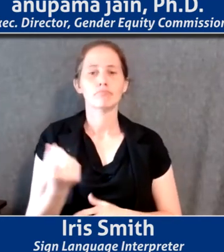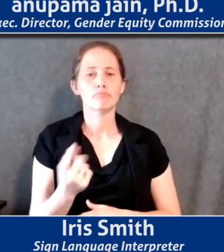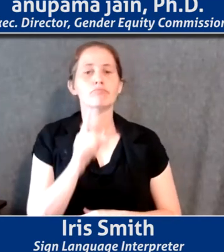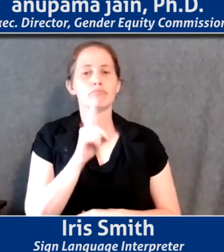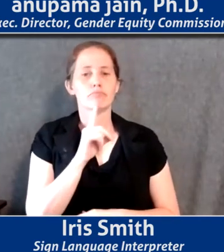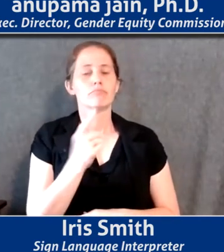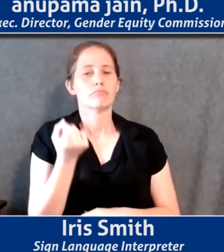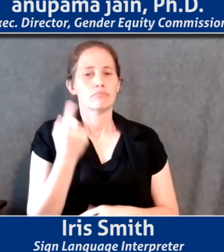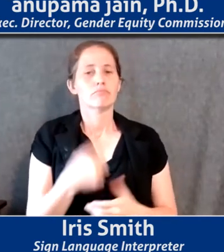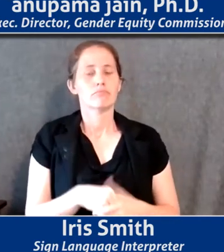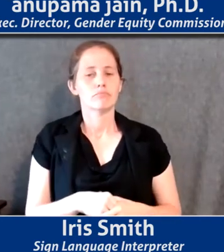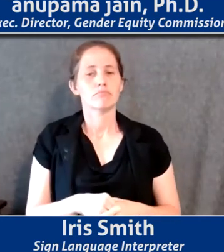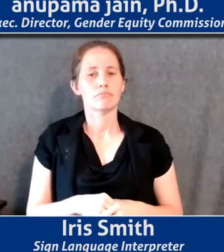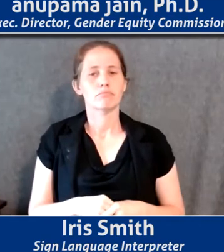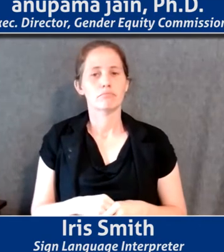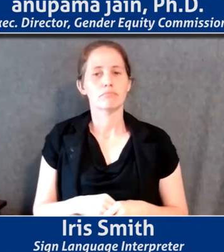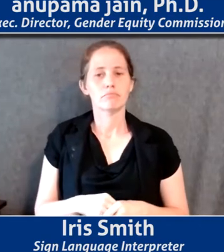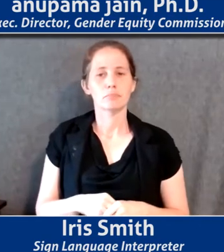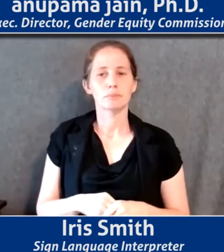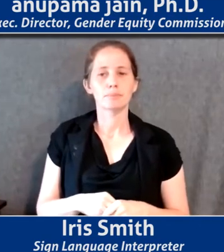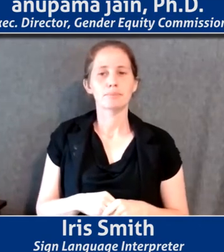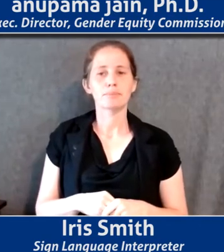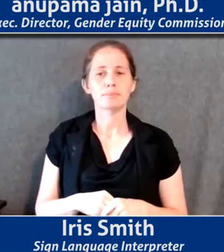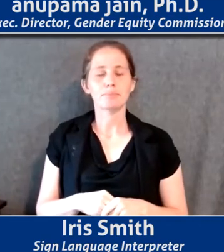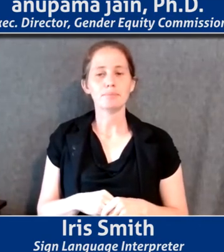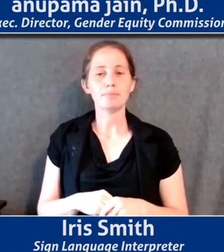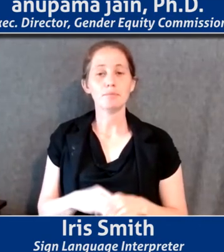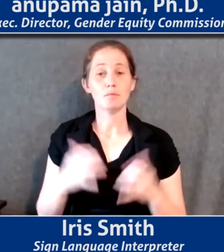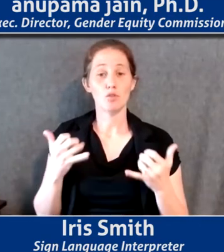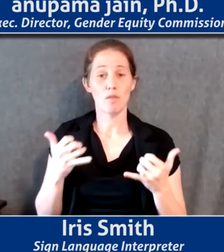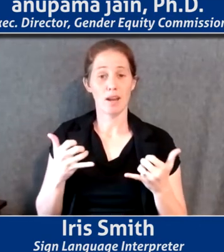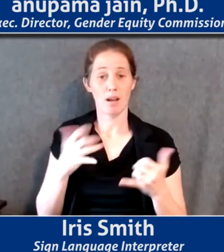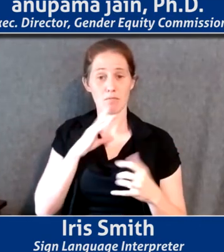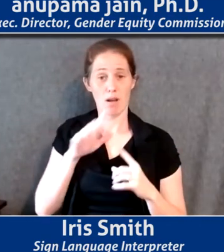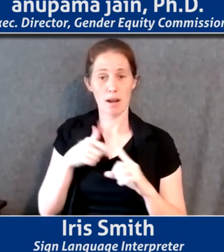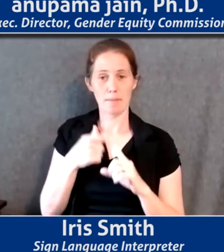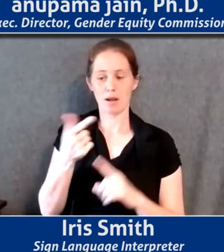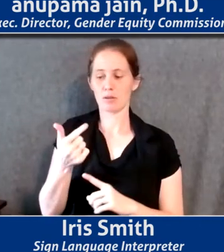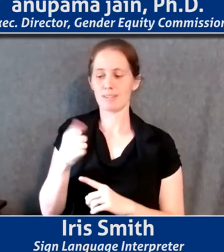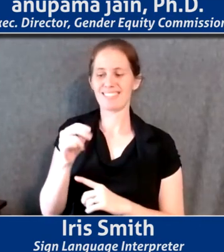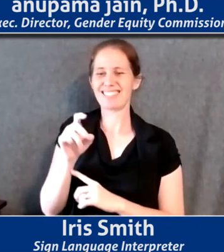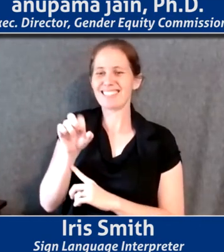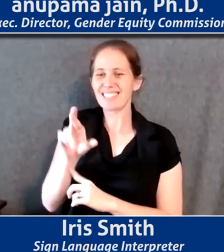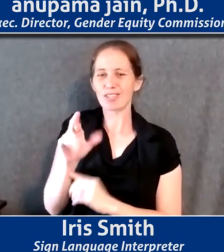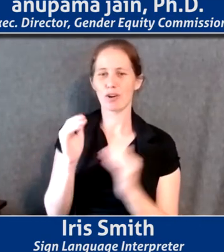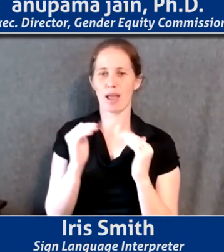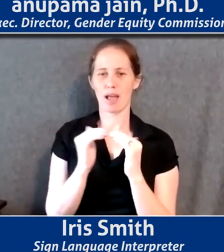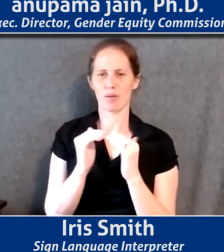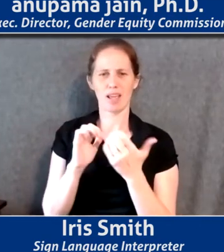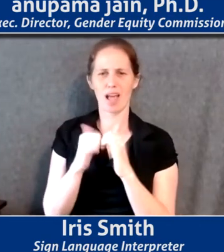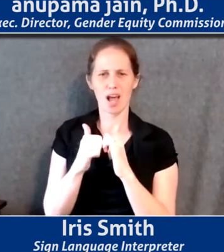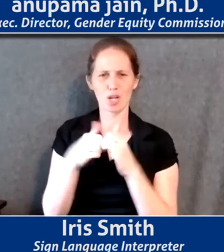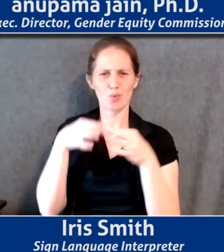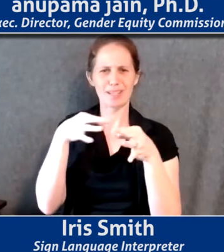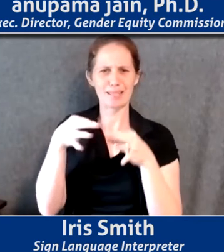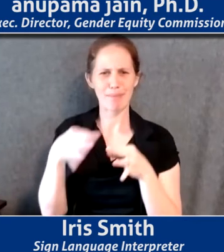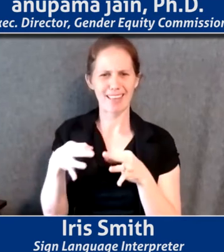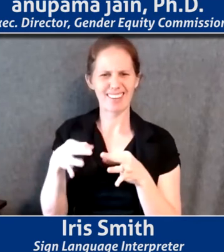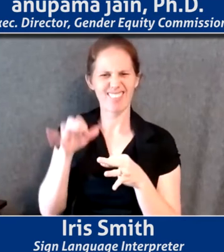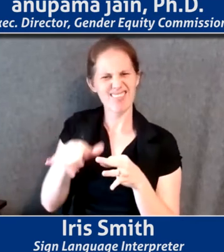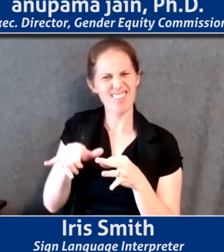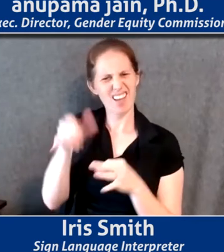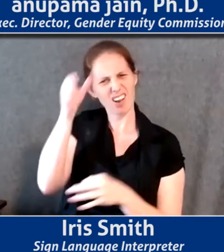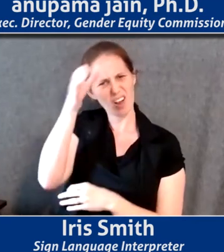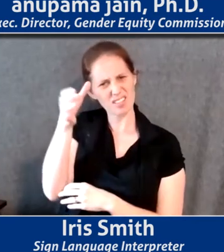in this case, if we're saying gender equity, how do you explain what that, what that idea